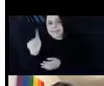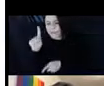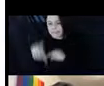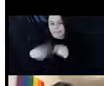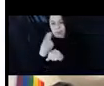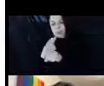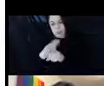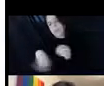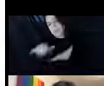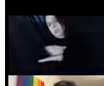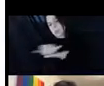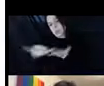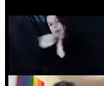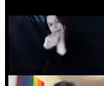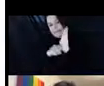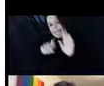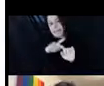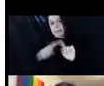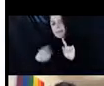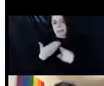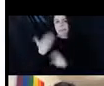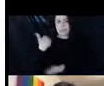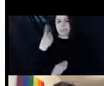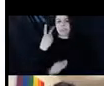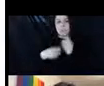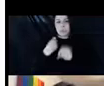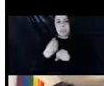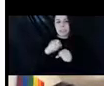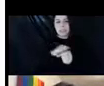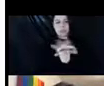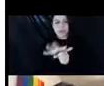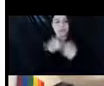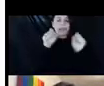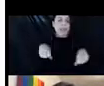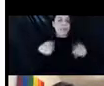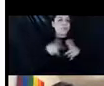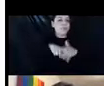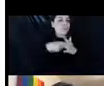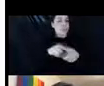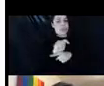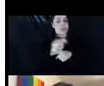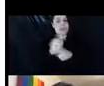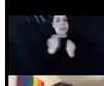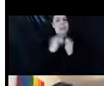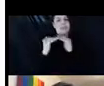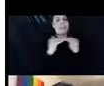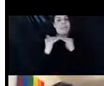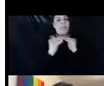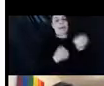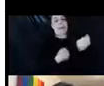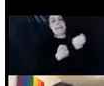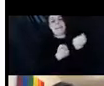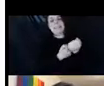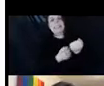during the past two years of COVID, um, I was able to start get getting trained in peer advocacy. Um,